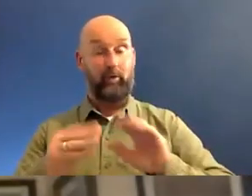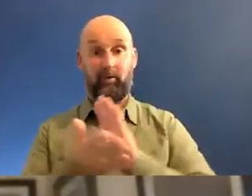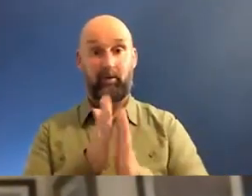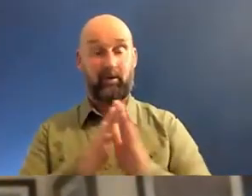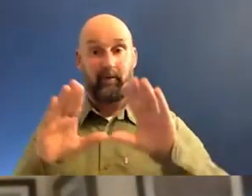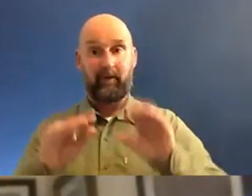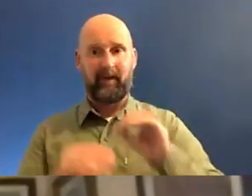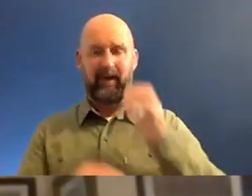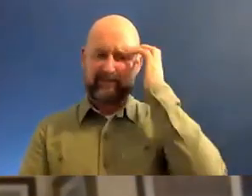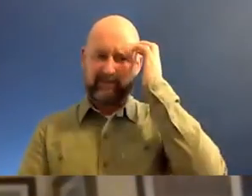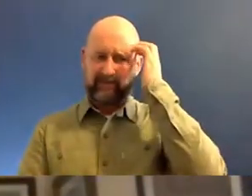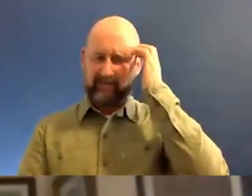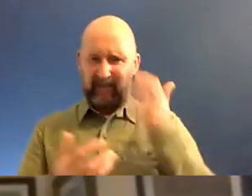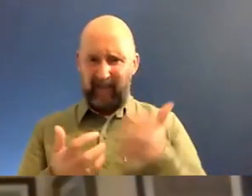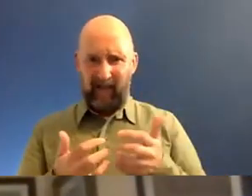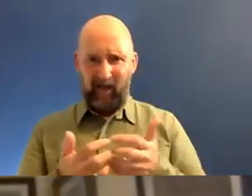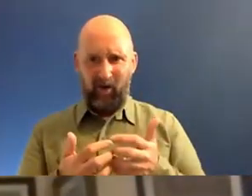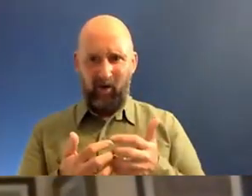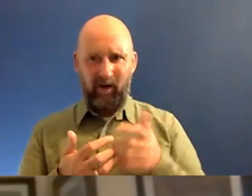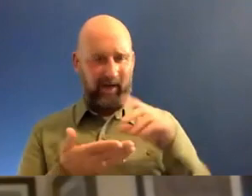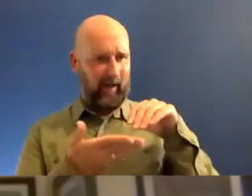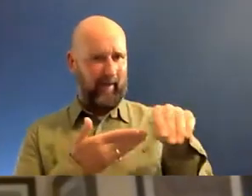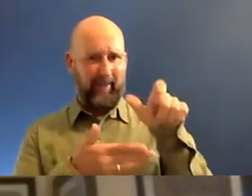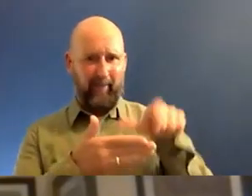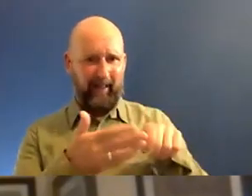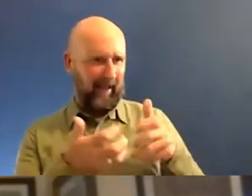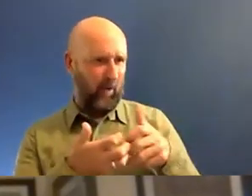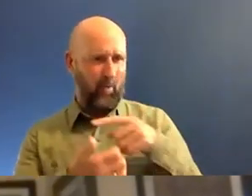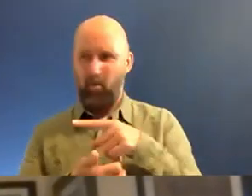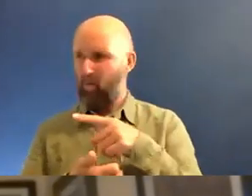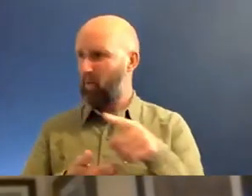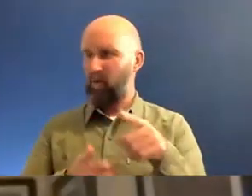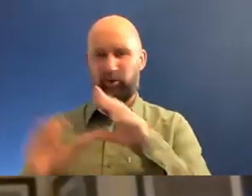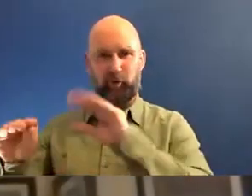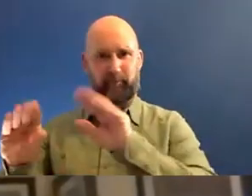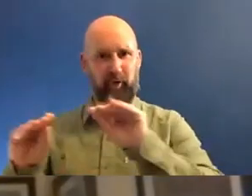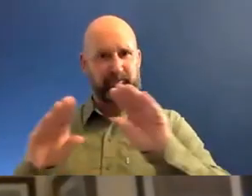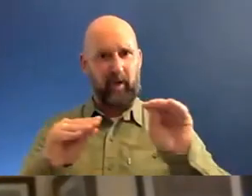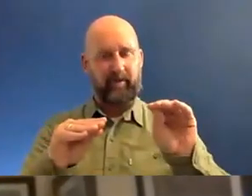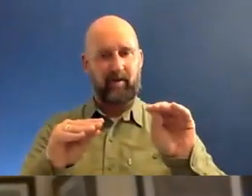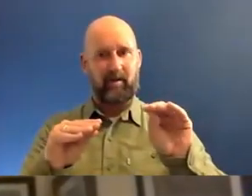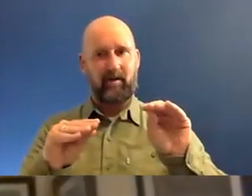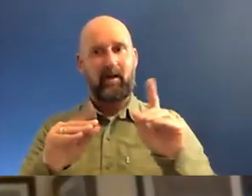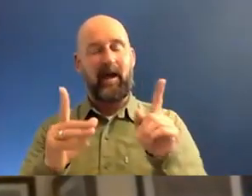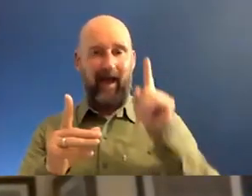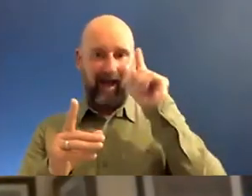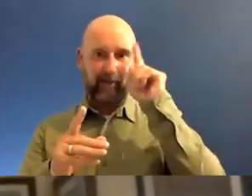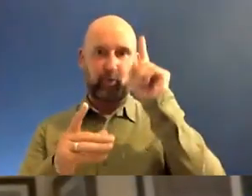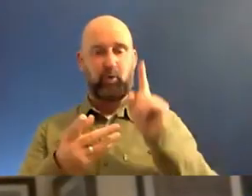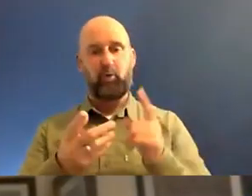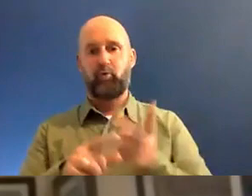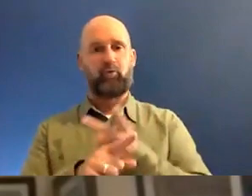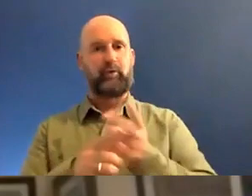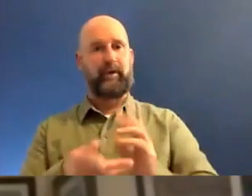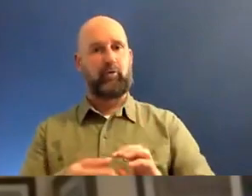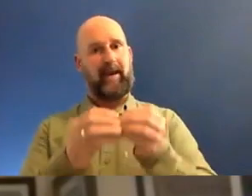sat there scratching my head thinking, okay, I've got to pay this bill. Now, how do I do this now? Oh, no. So I had to really recreate stuff.